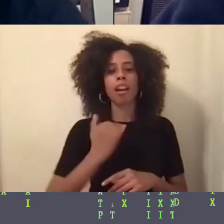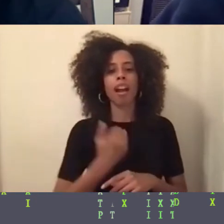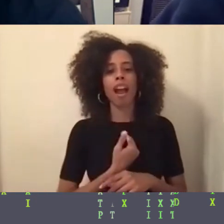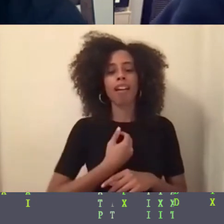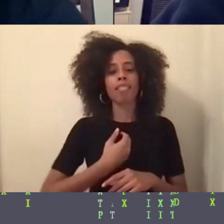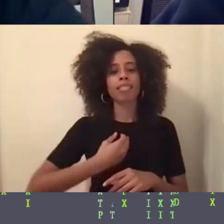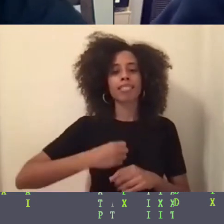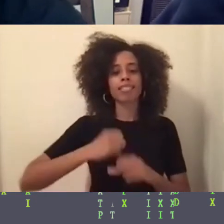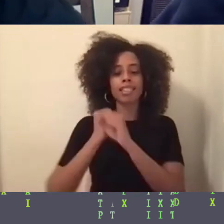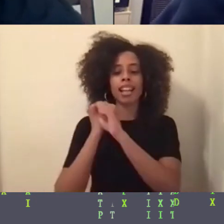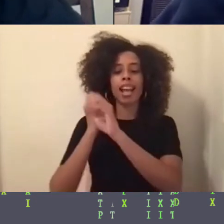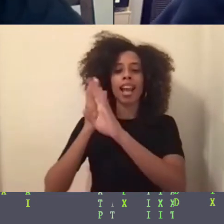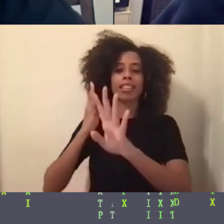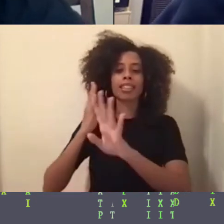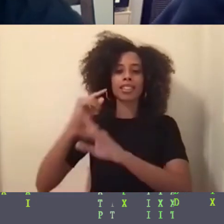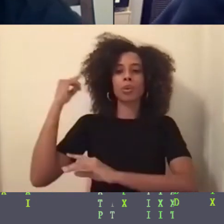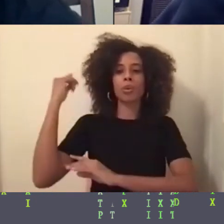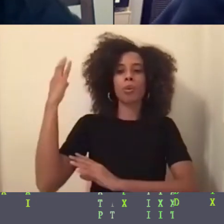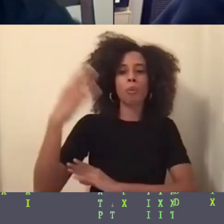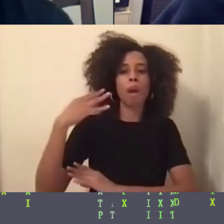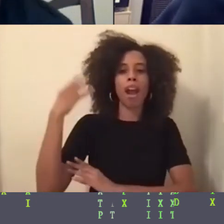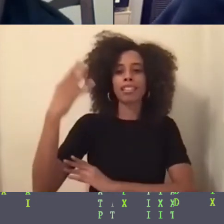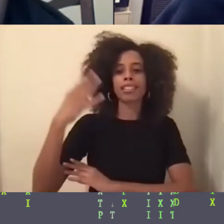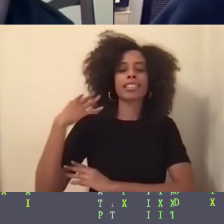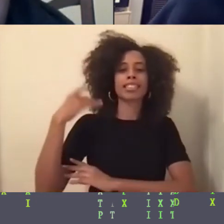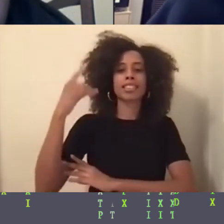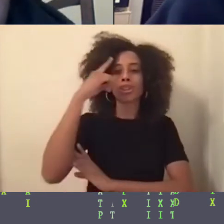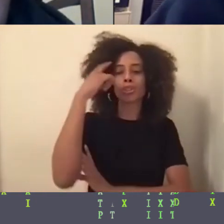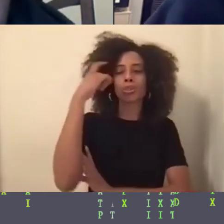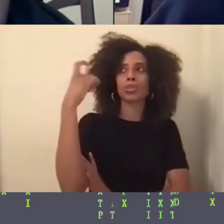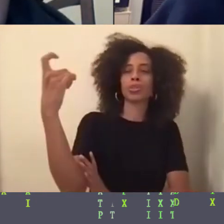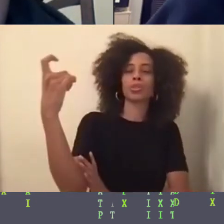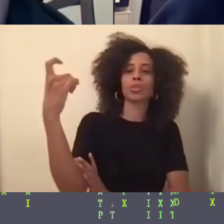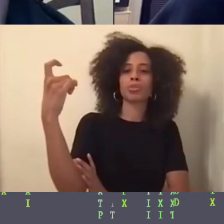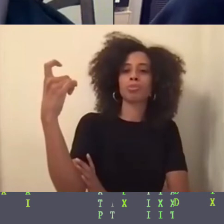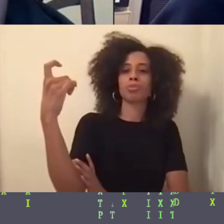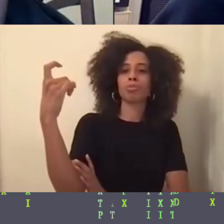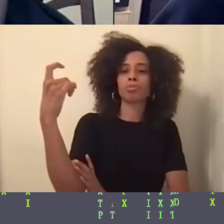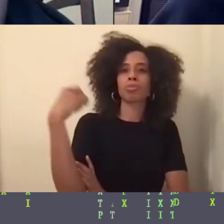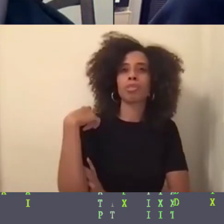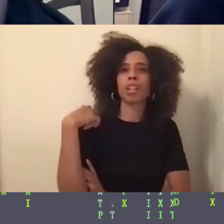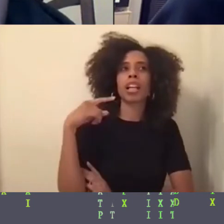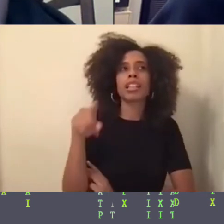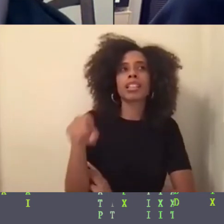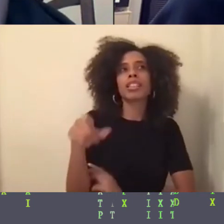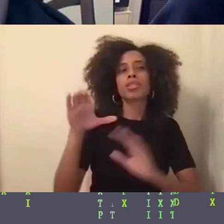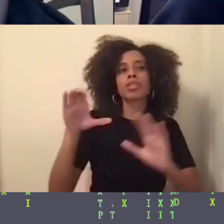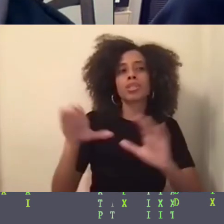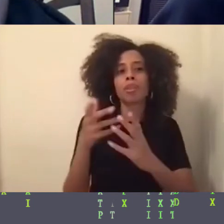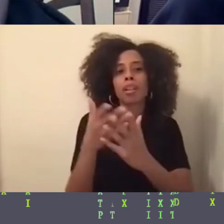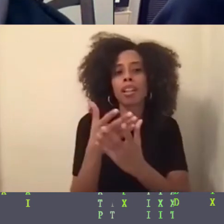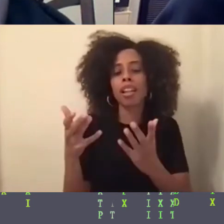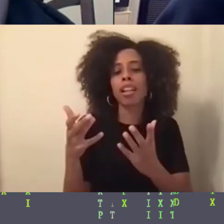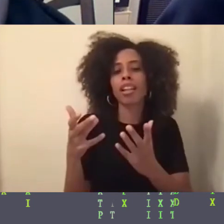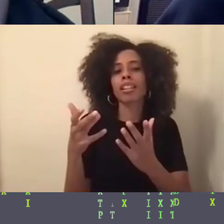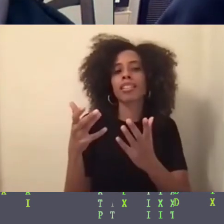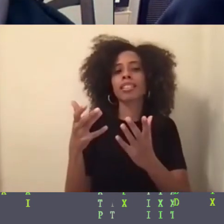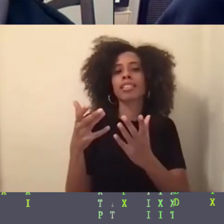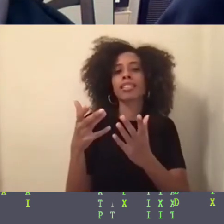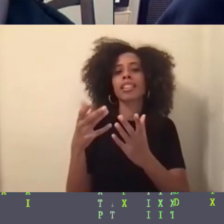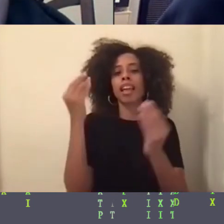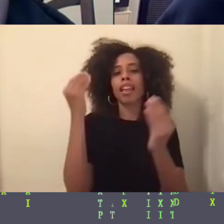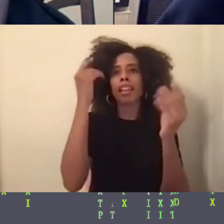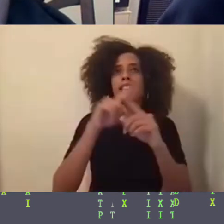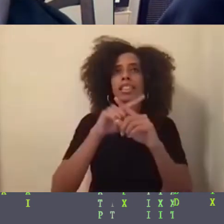And she says that she finds herself doing things and thinking in ways that are different than her parents. And so what's your